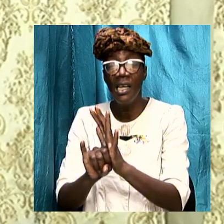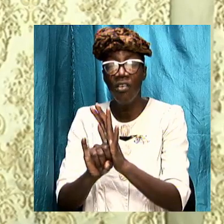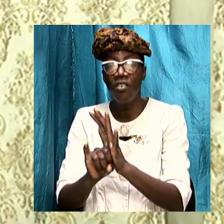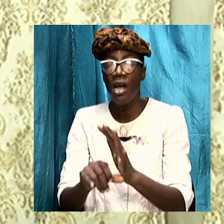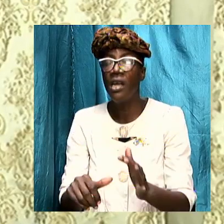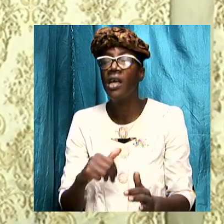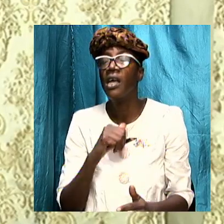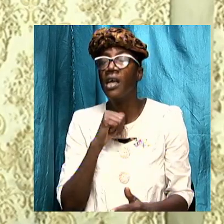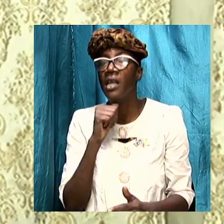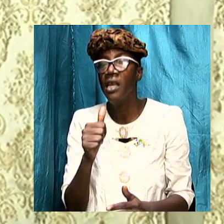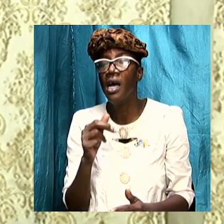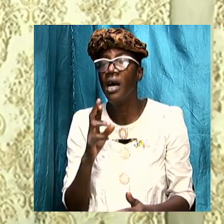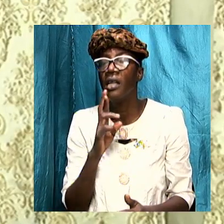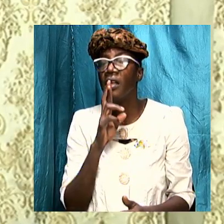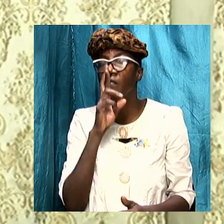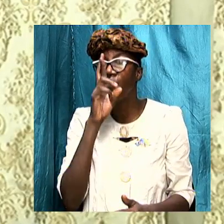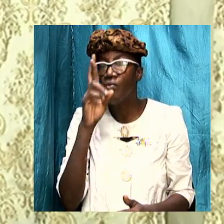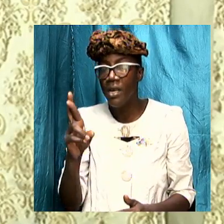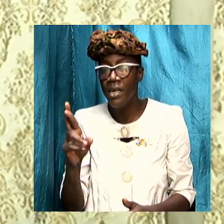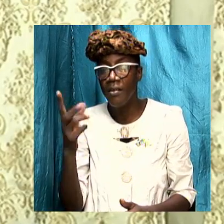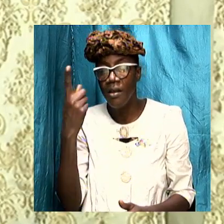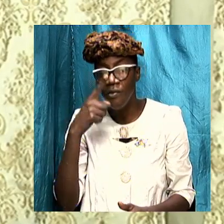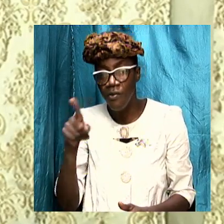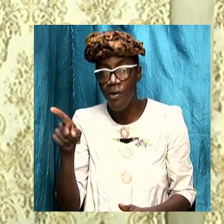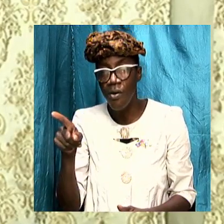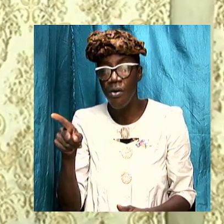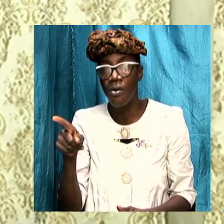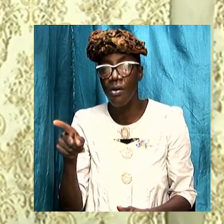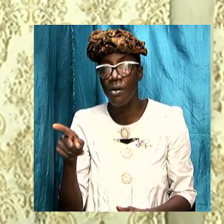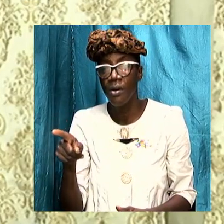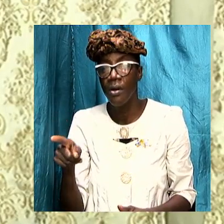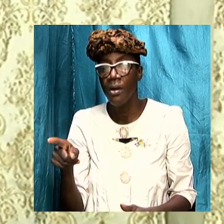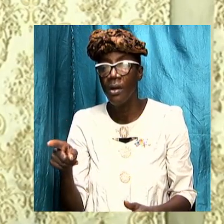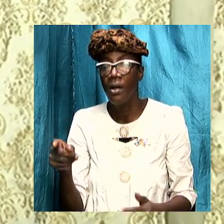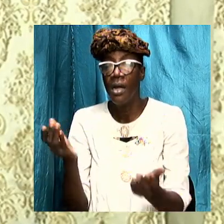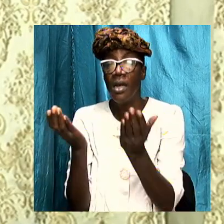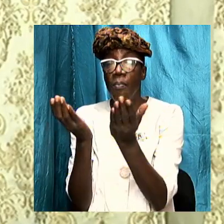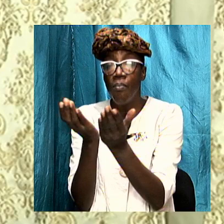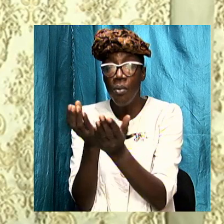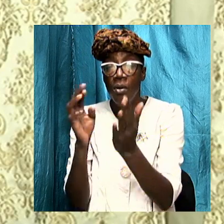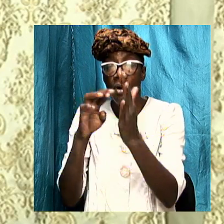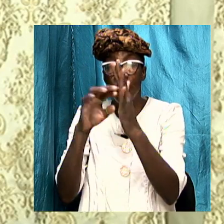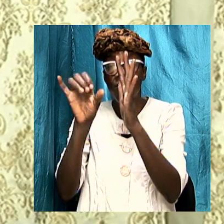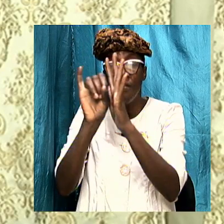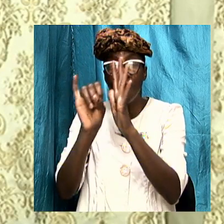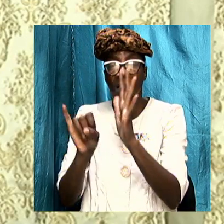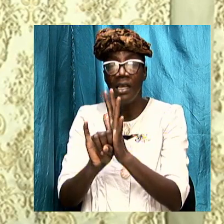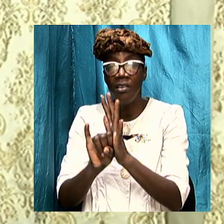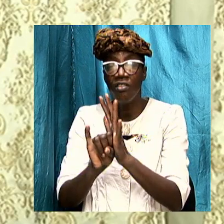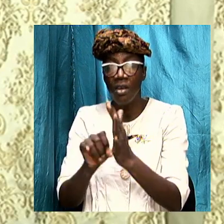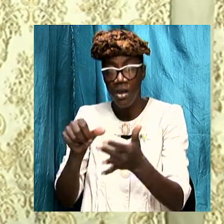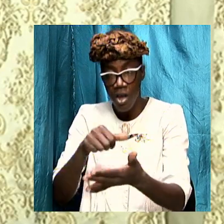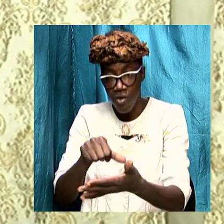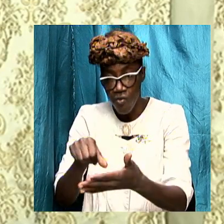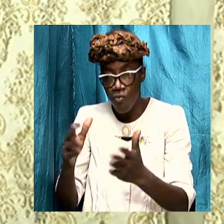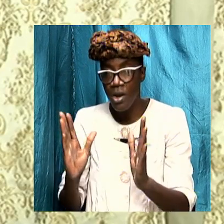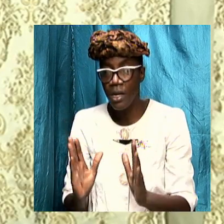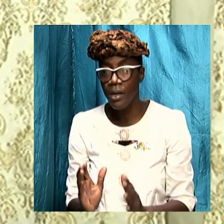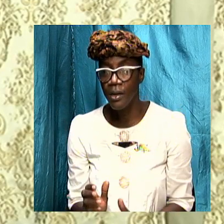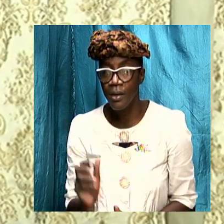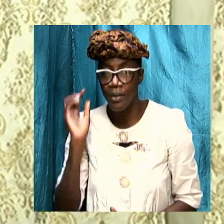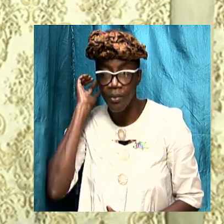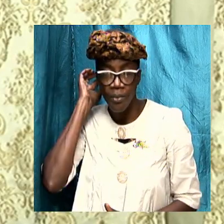is not the reason for the book of Revelation being written the